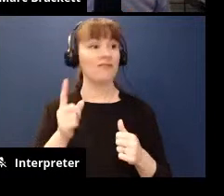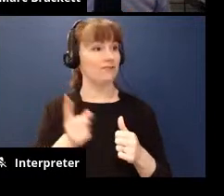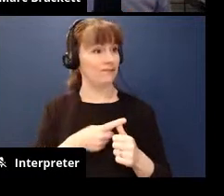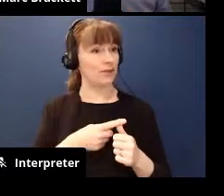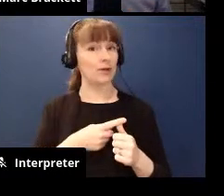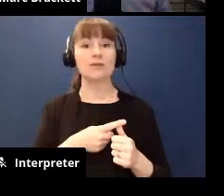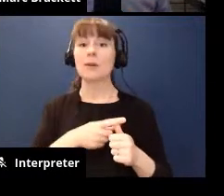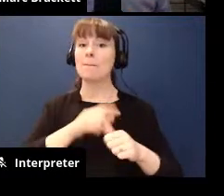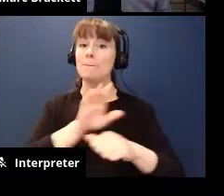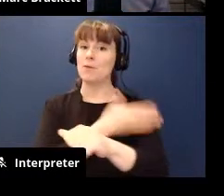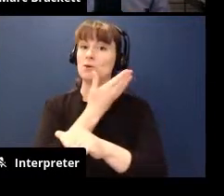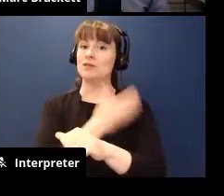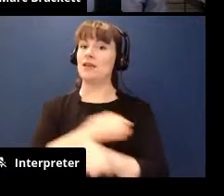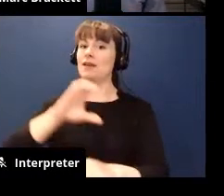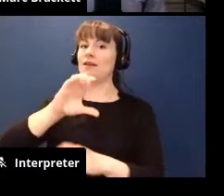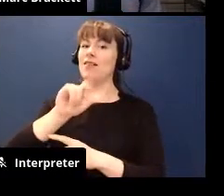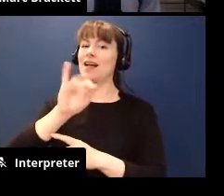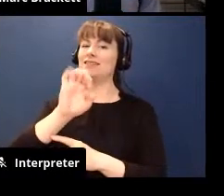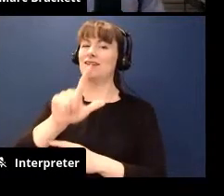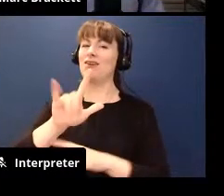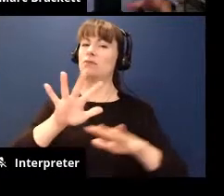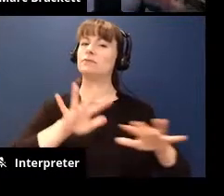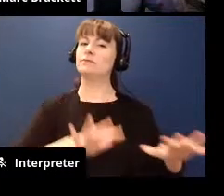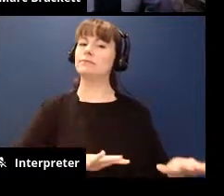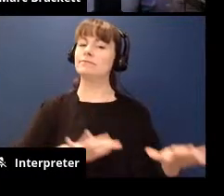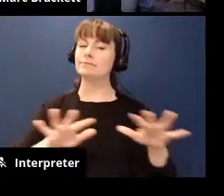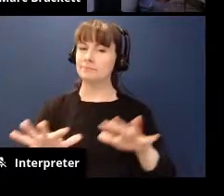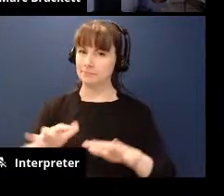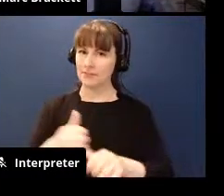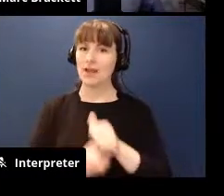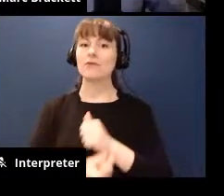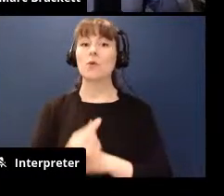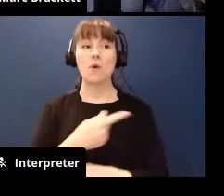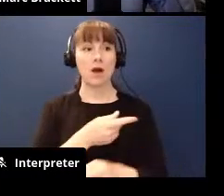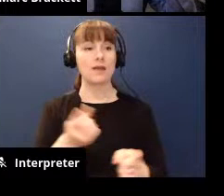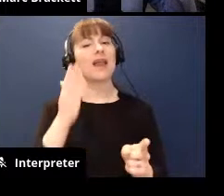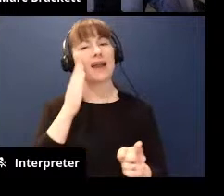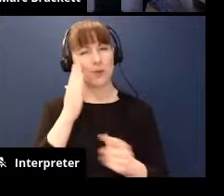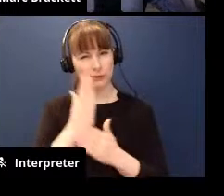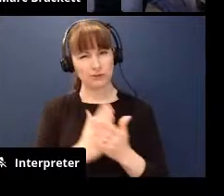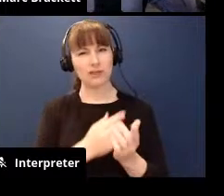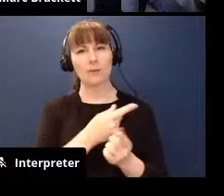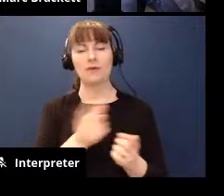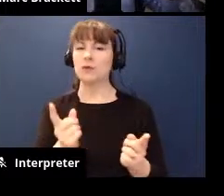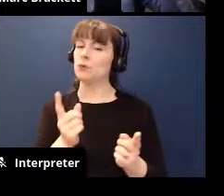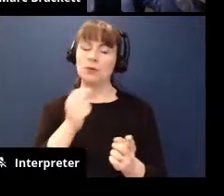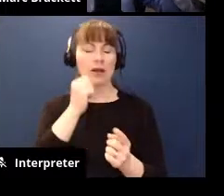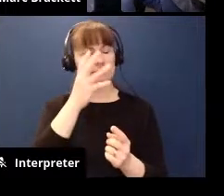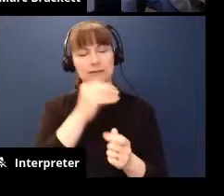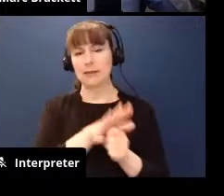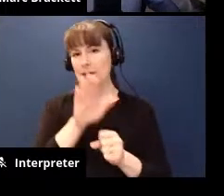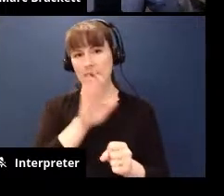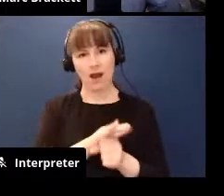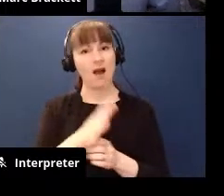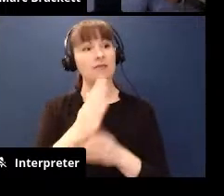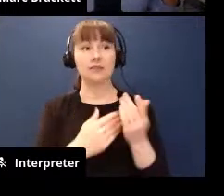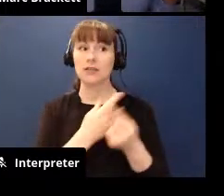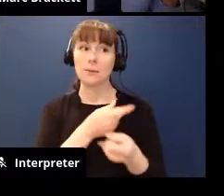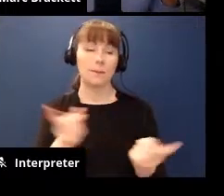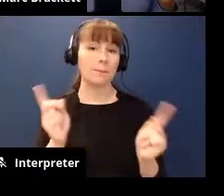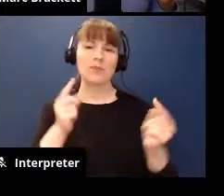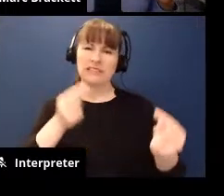put a little classical music on um everyone you know i know that some people are coming from didn't get enough sleep and some of you were